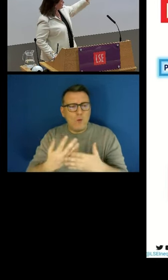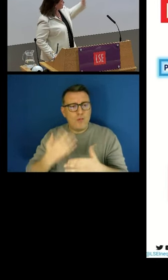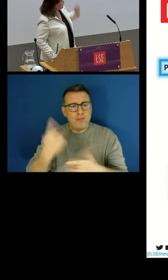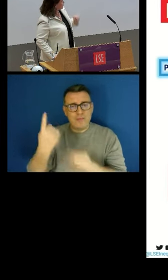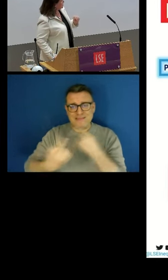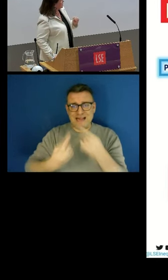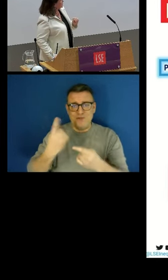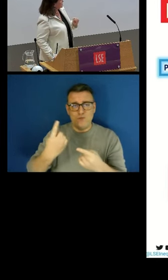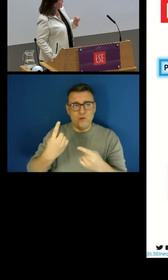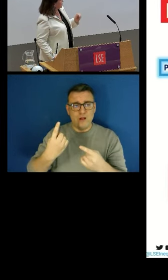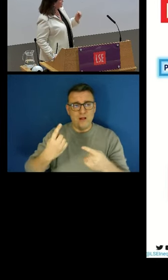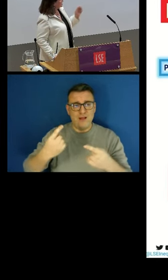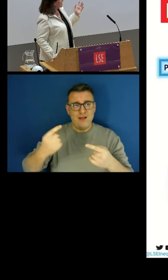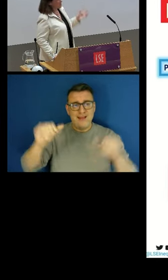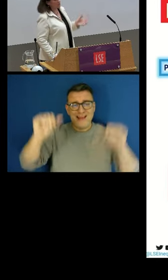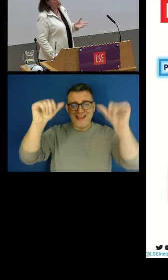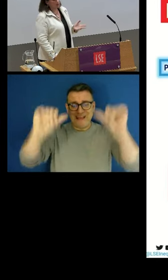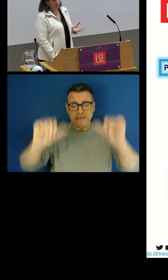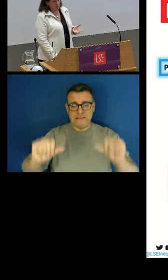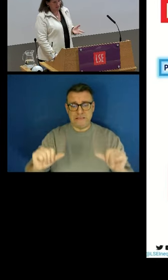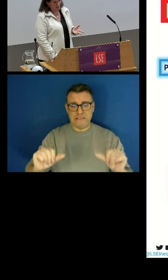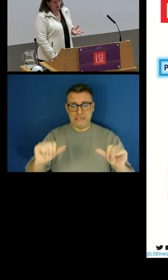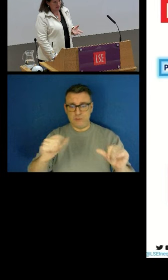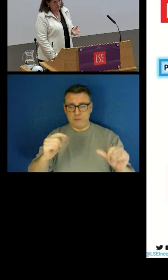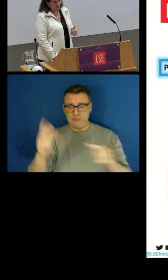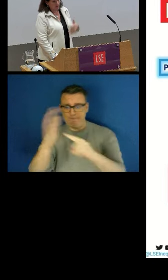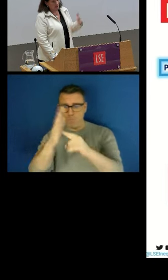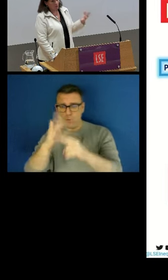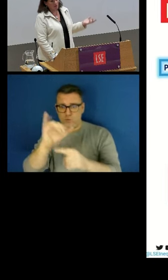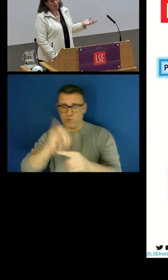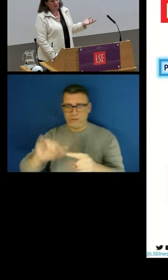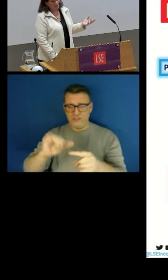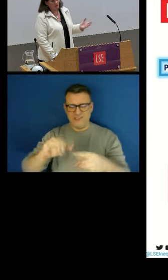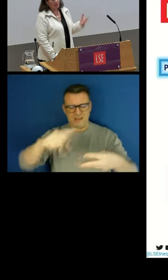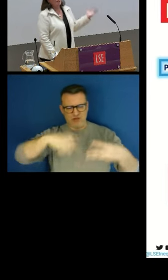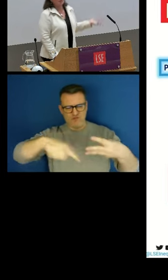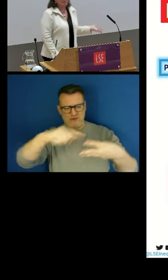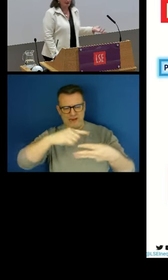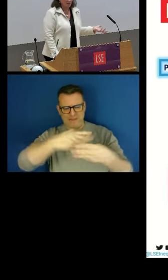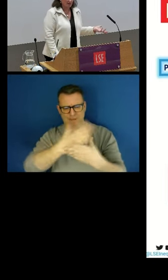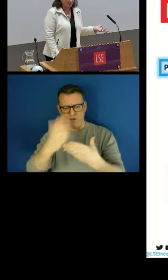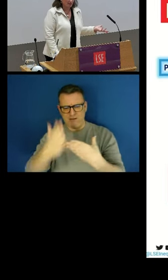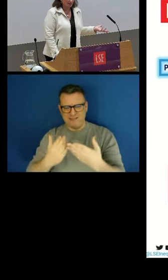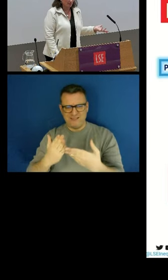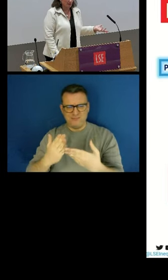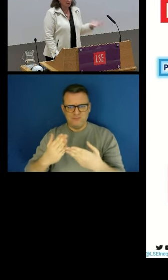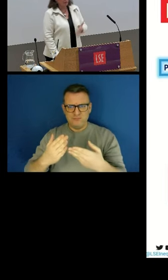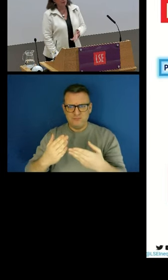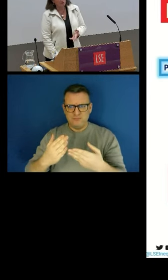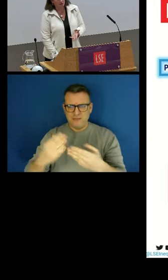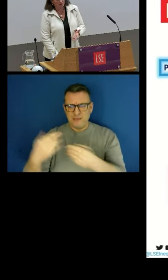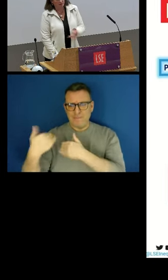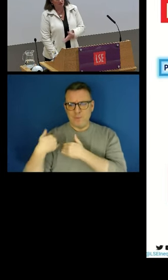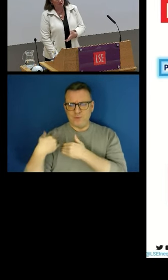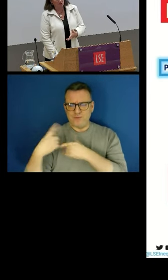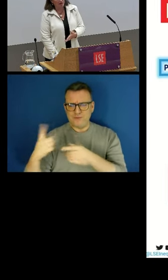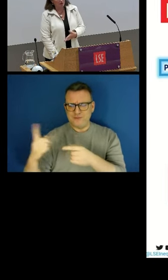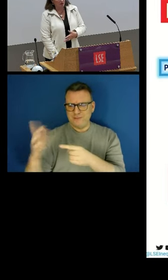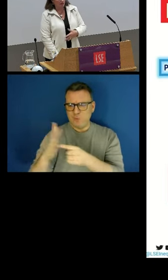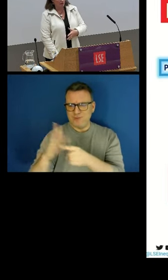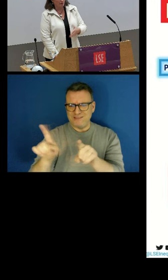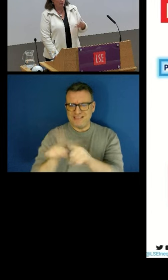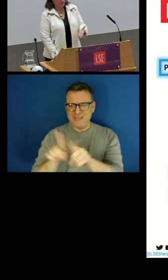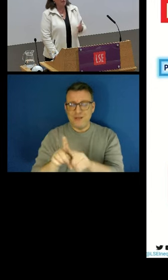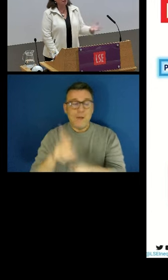here, for example, those three dimensions are equally weighted. A worker might say, but I just care about income. I don't really want a pension